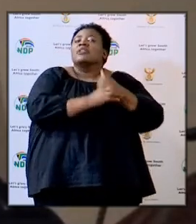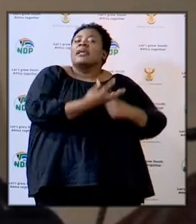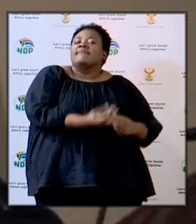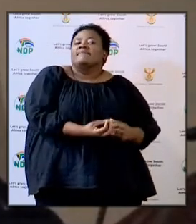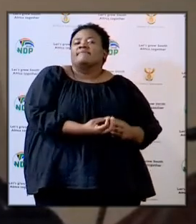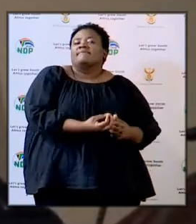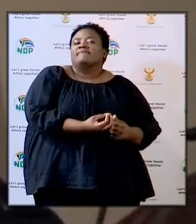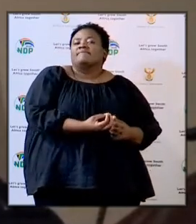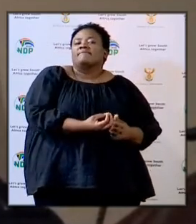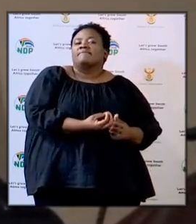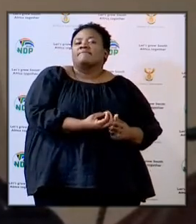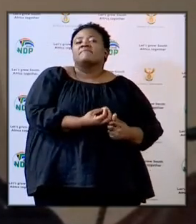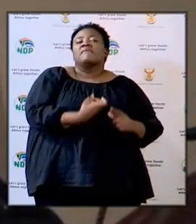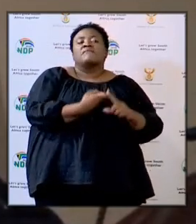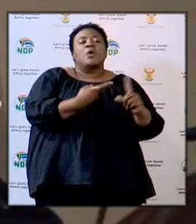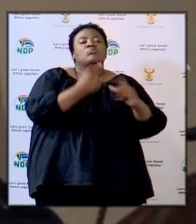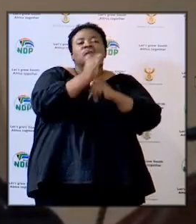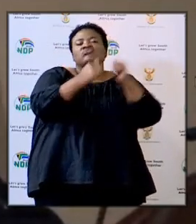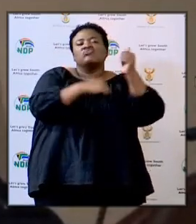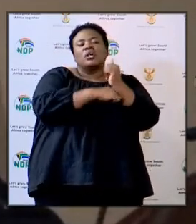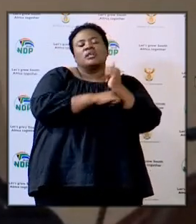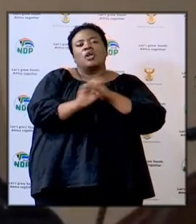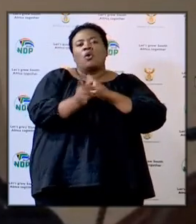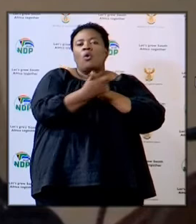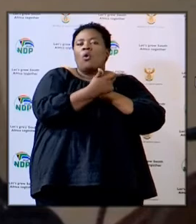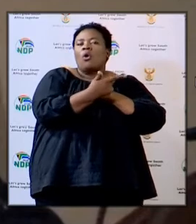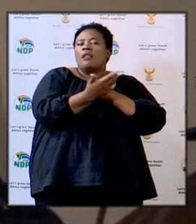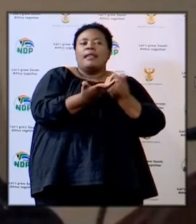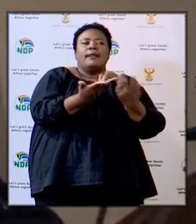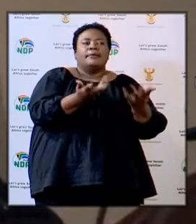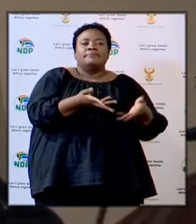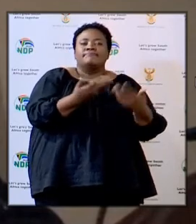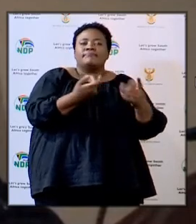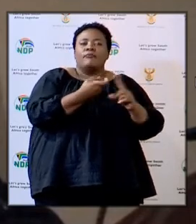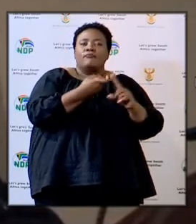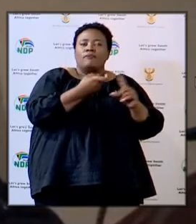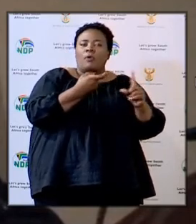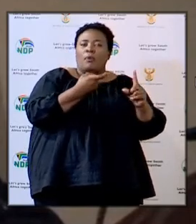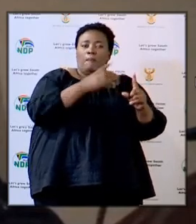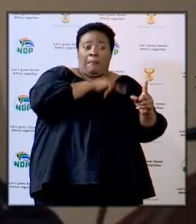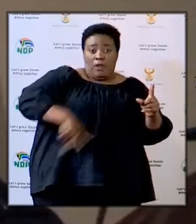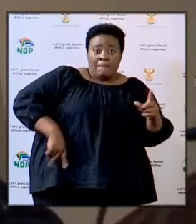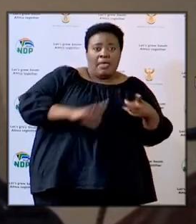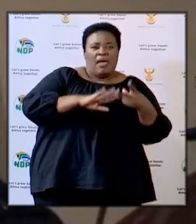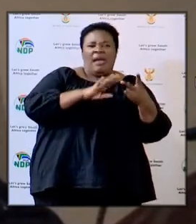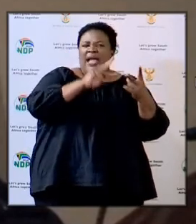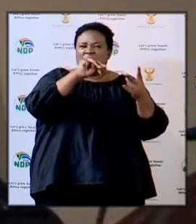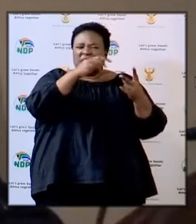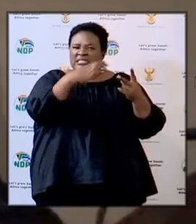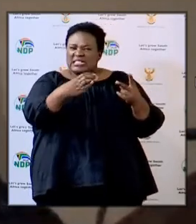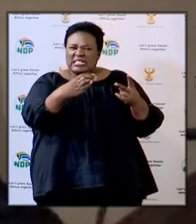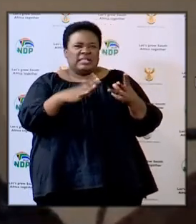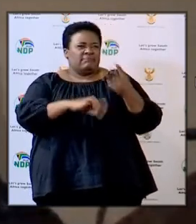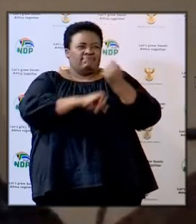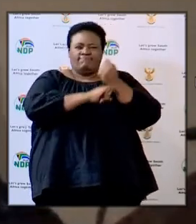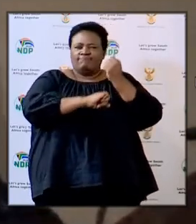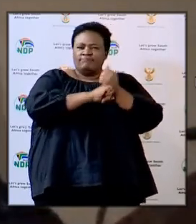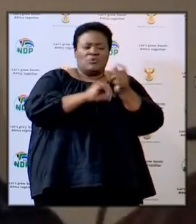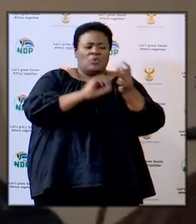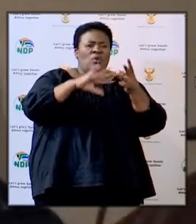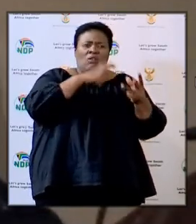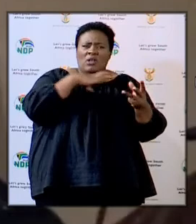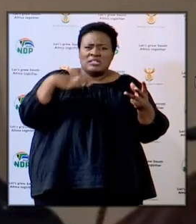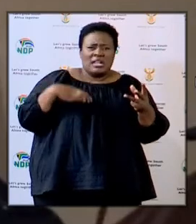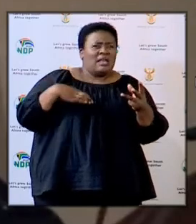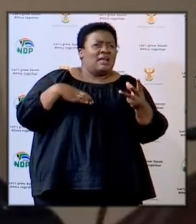from all the structures starting from the premier to all MECs to